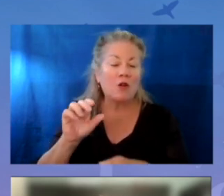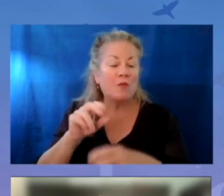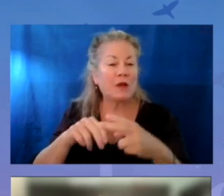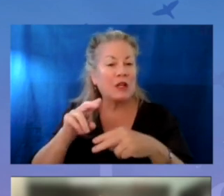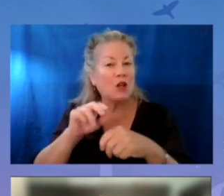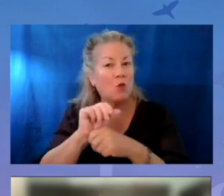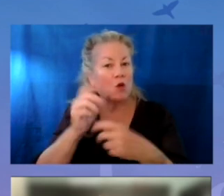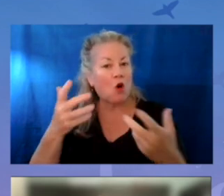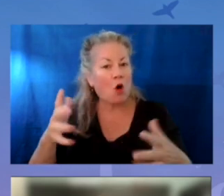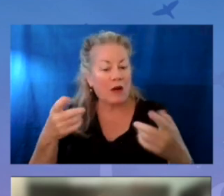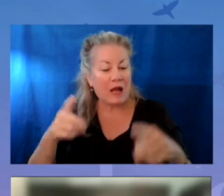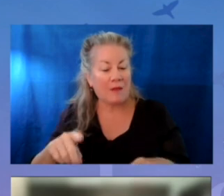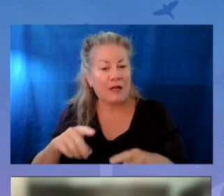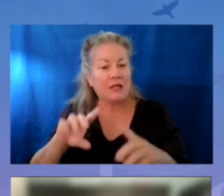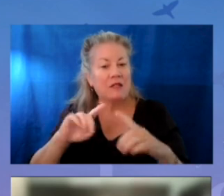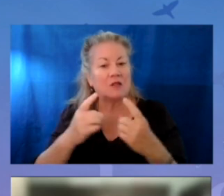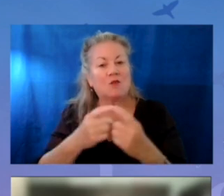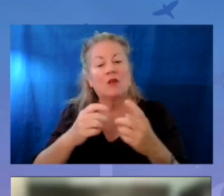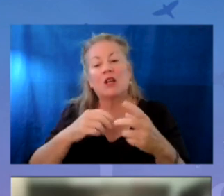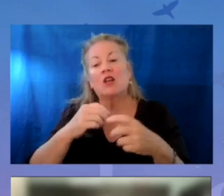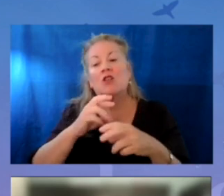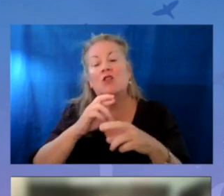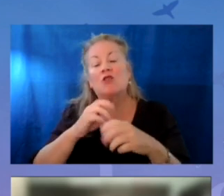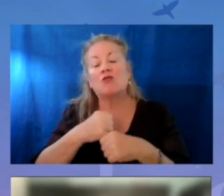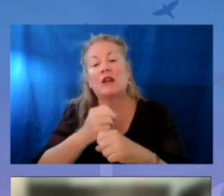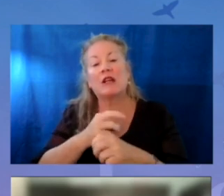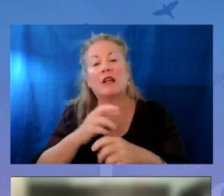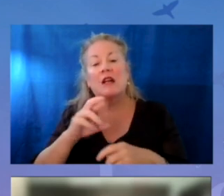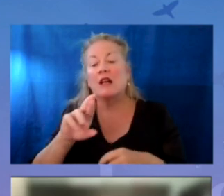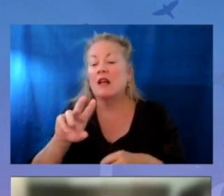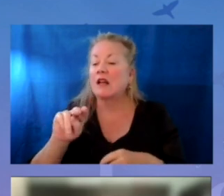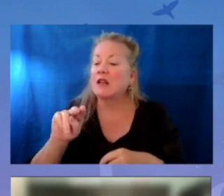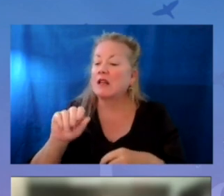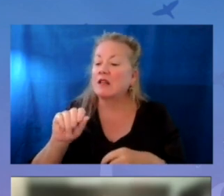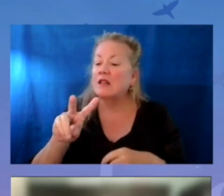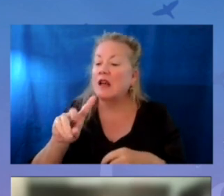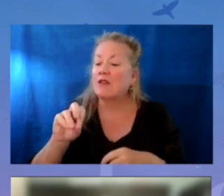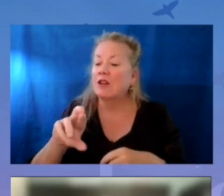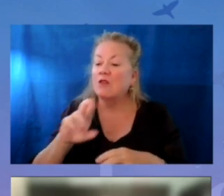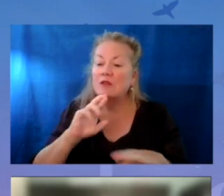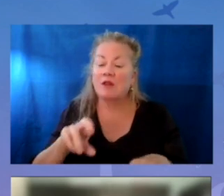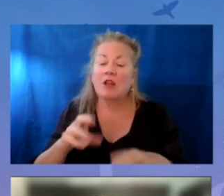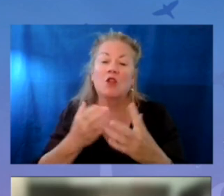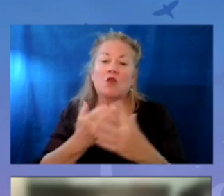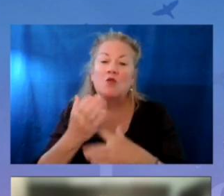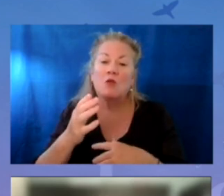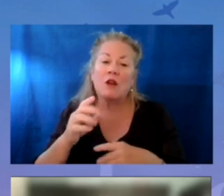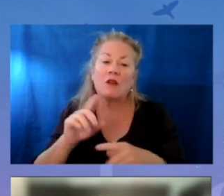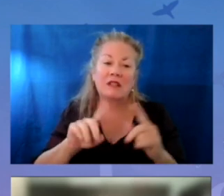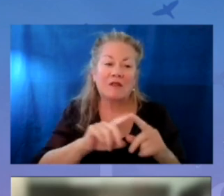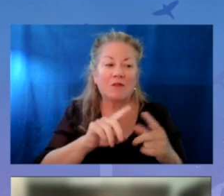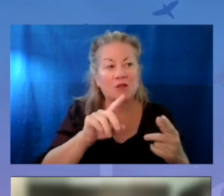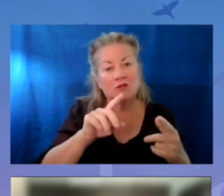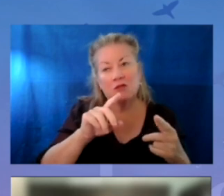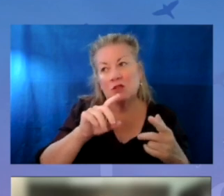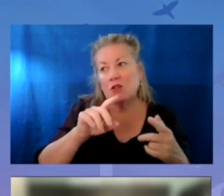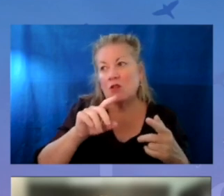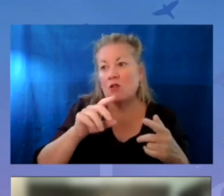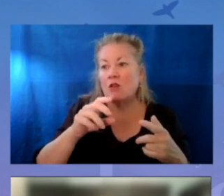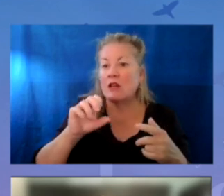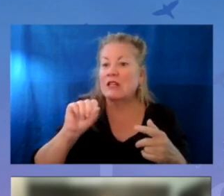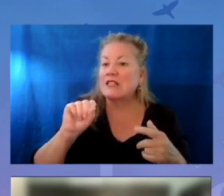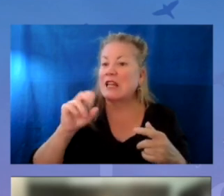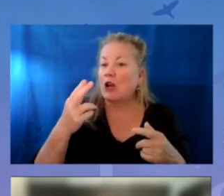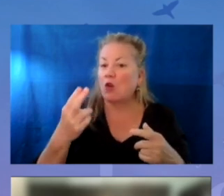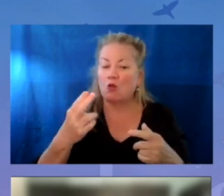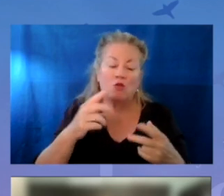district. Most importantly, we created Navigator in response to concerns we heard across stakeholder groups. From students, how will I